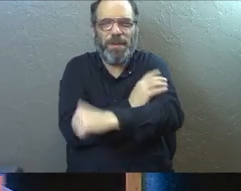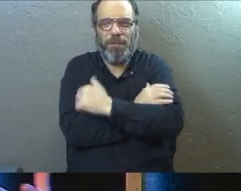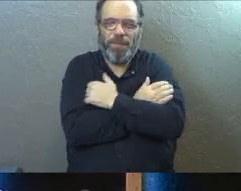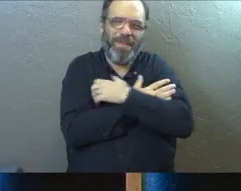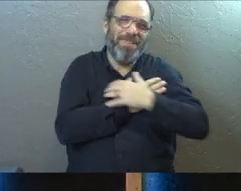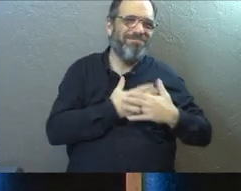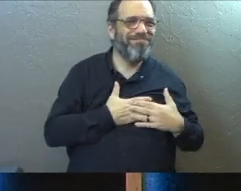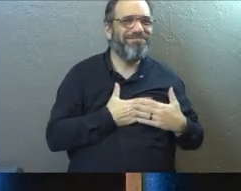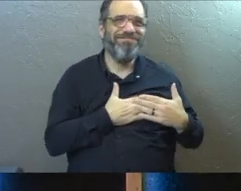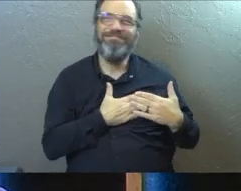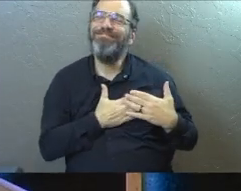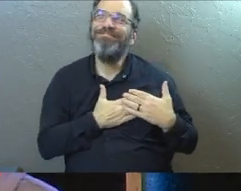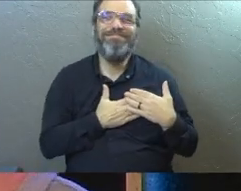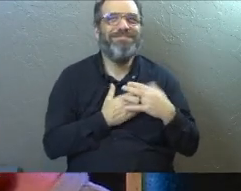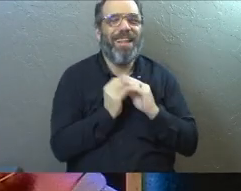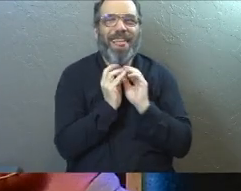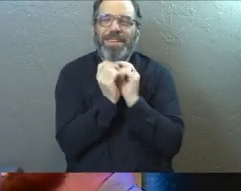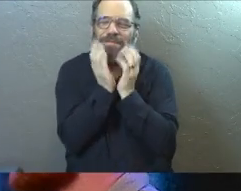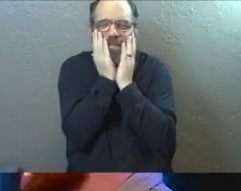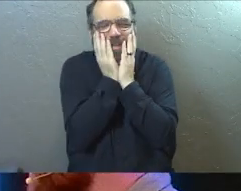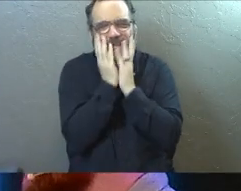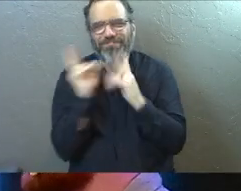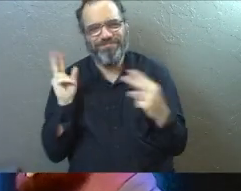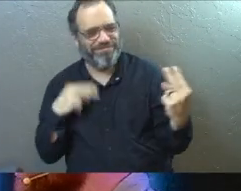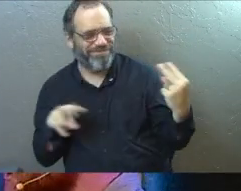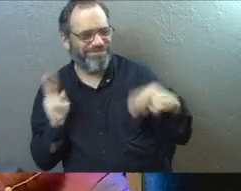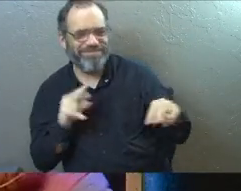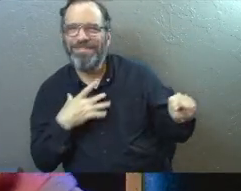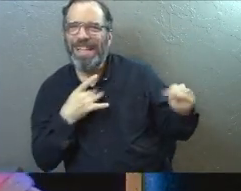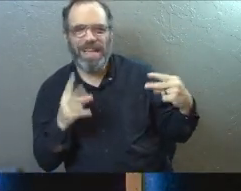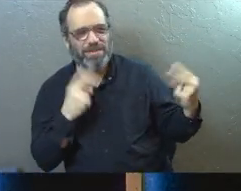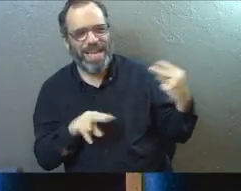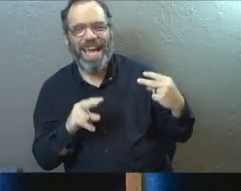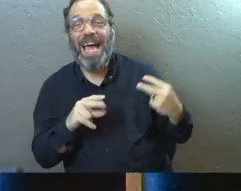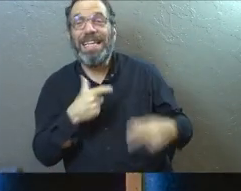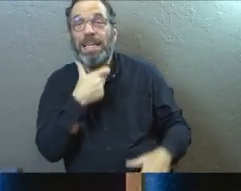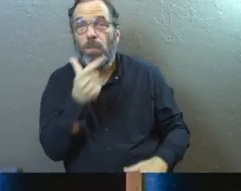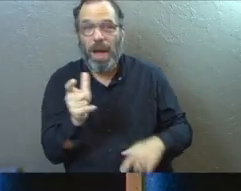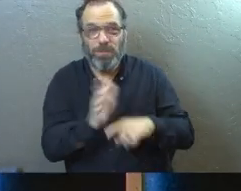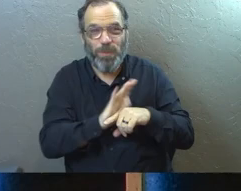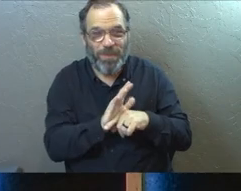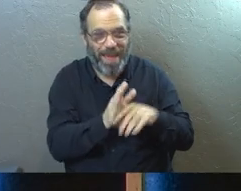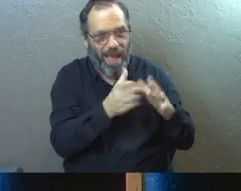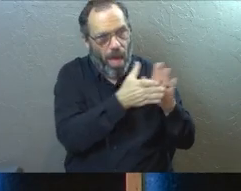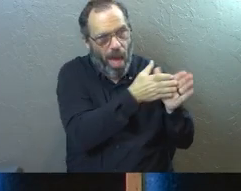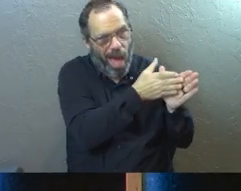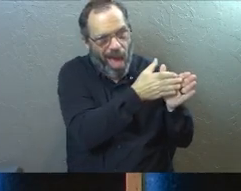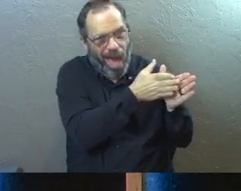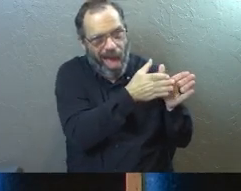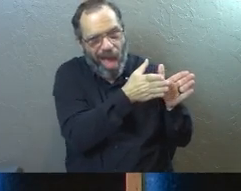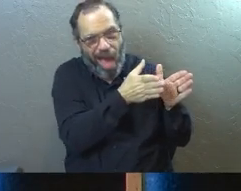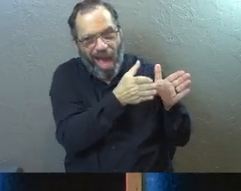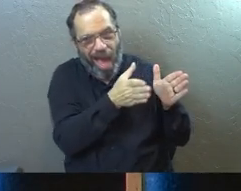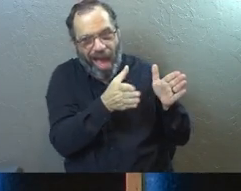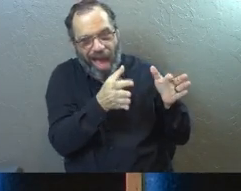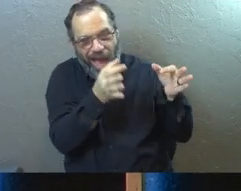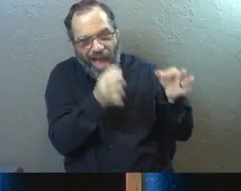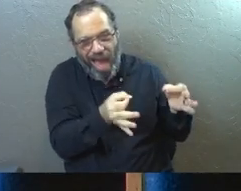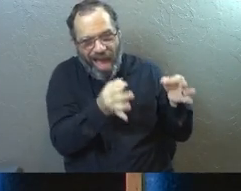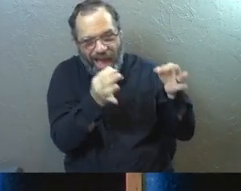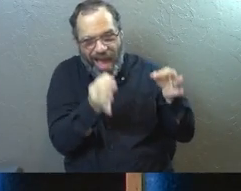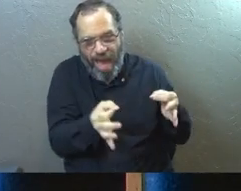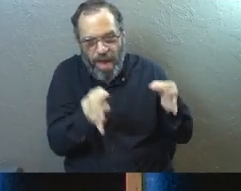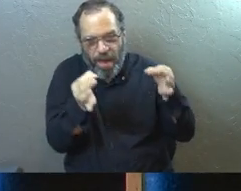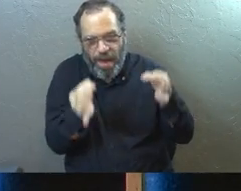stuff. And there's these big romantic gestures. They love each other. They like each other. But then you watch throughout the movie as little decision by little decision,